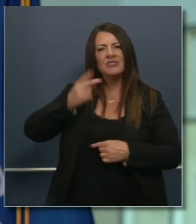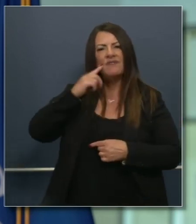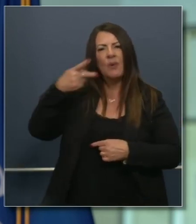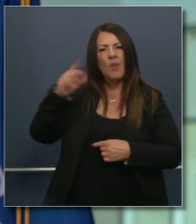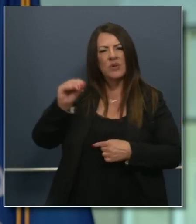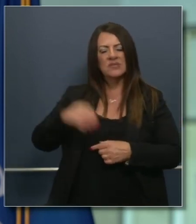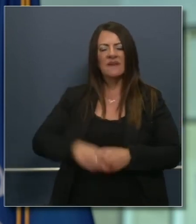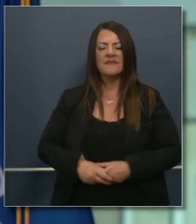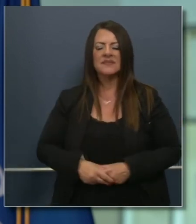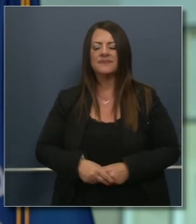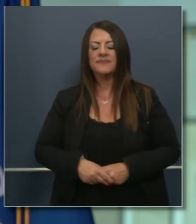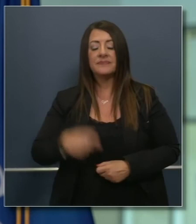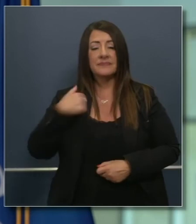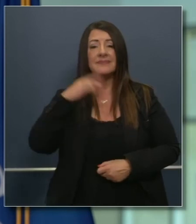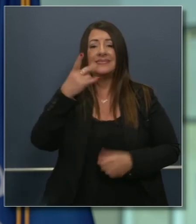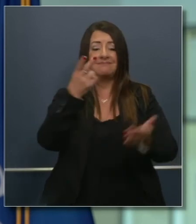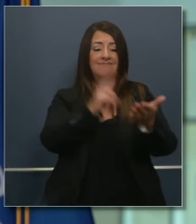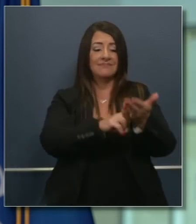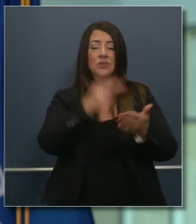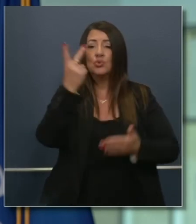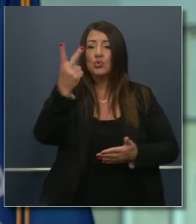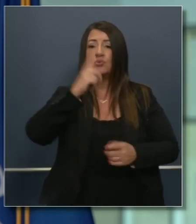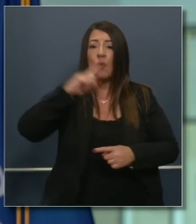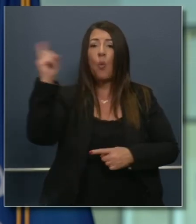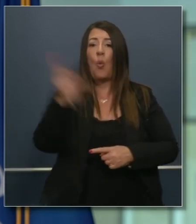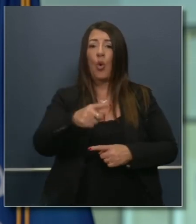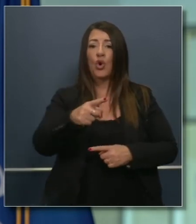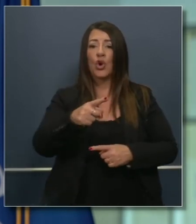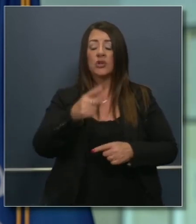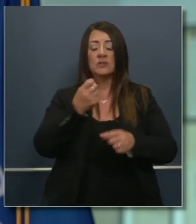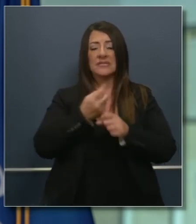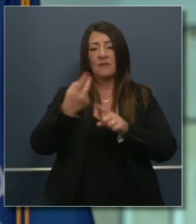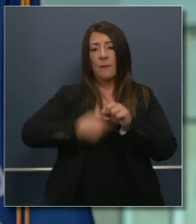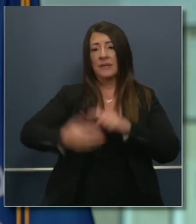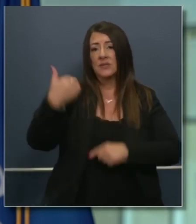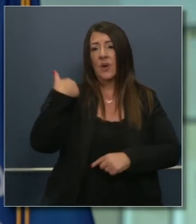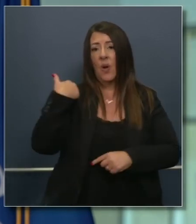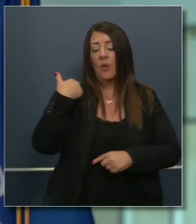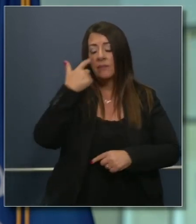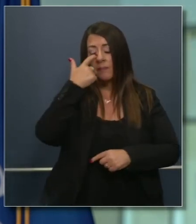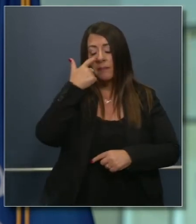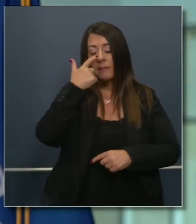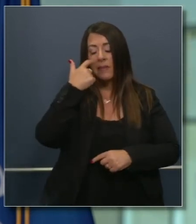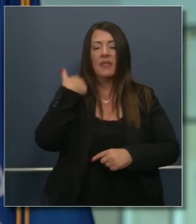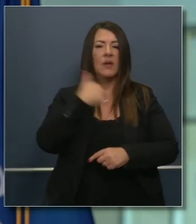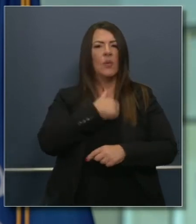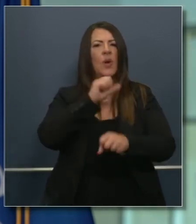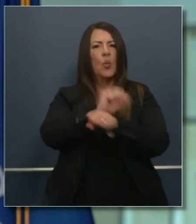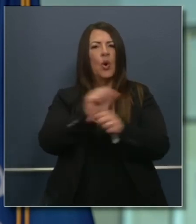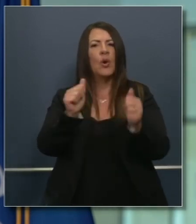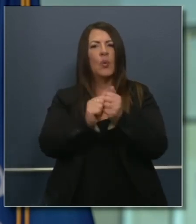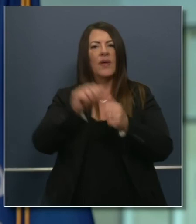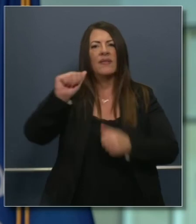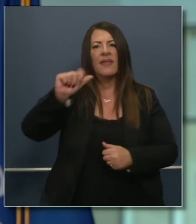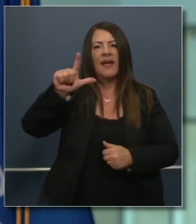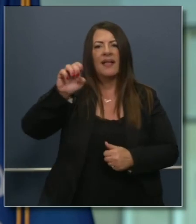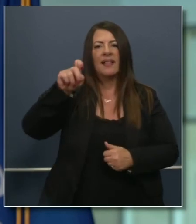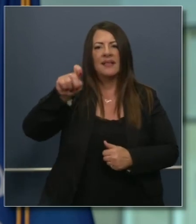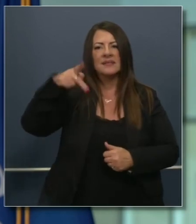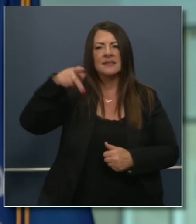I signed two executive orders a number of months ago to jumpstart the process working with our Secretary of State, Alex Padilla,